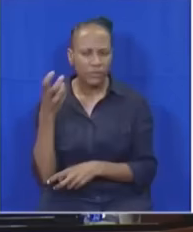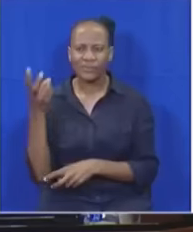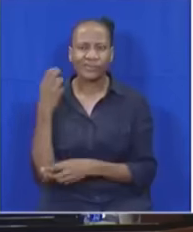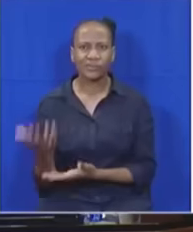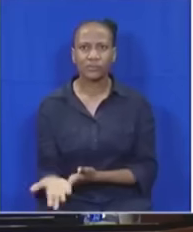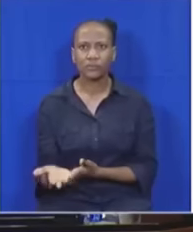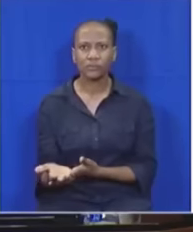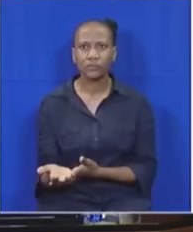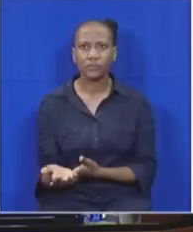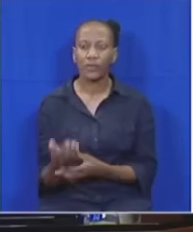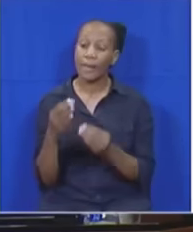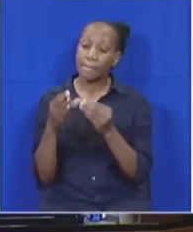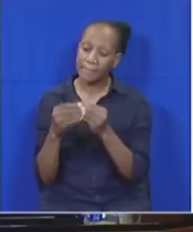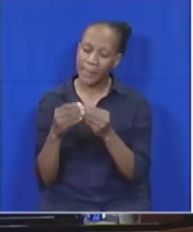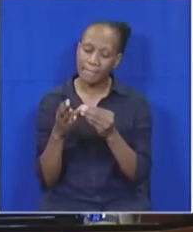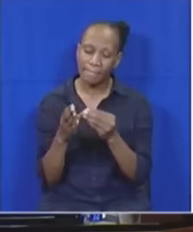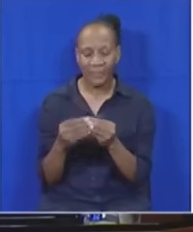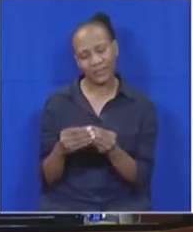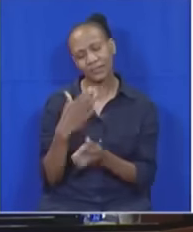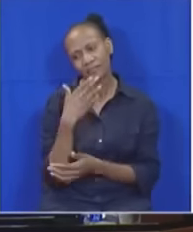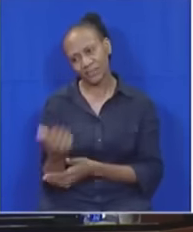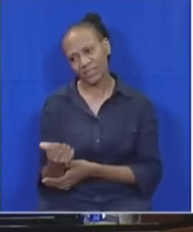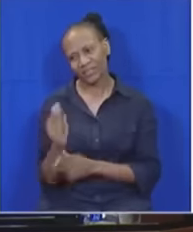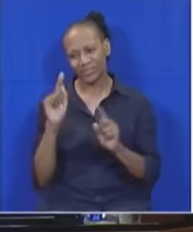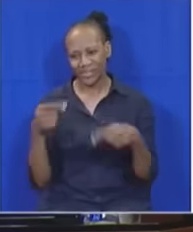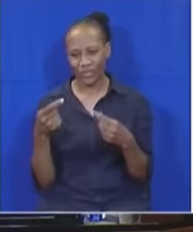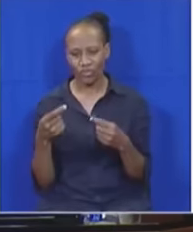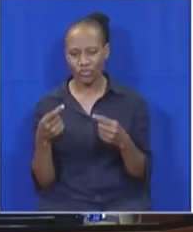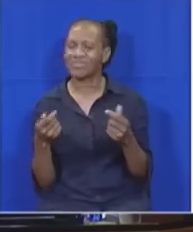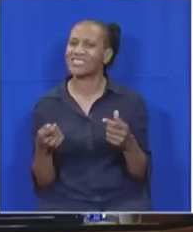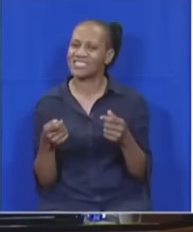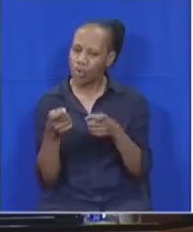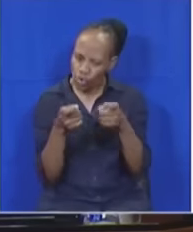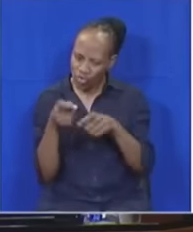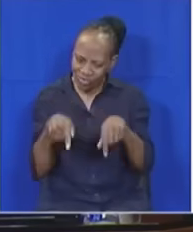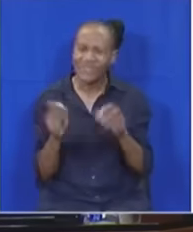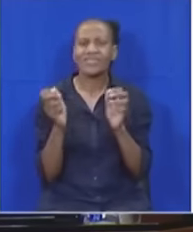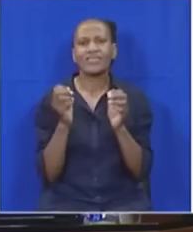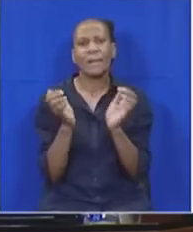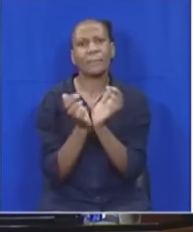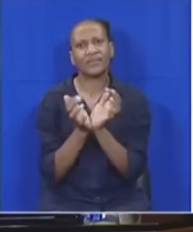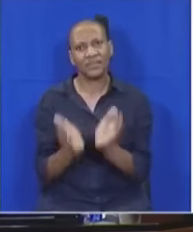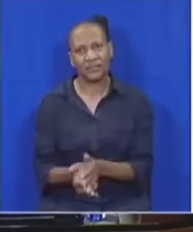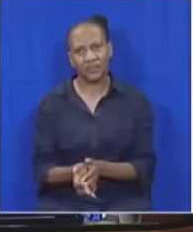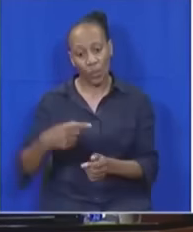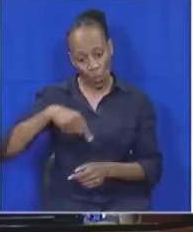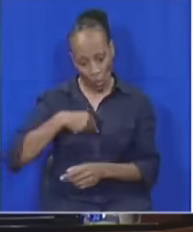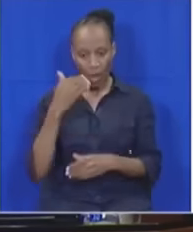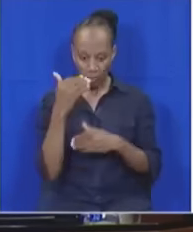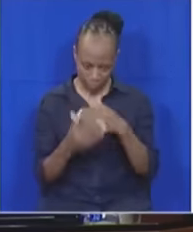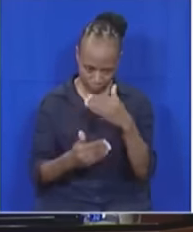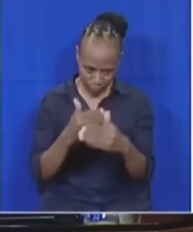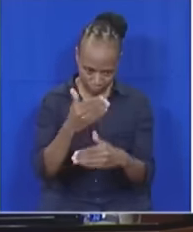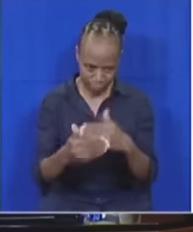I'm speaking for the first time. members, you will not hold the seating to ransom. I'm not trying to do that. We want to continue with the